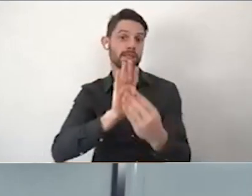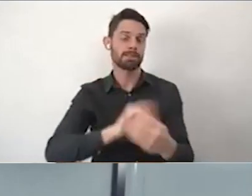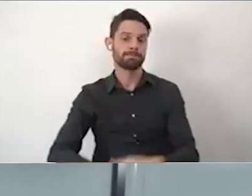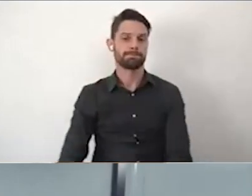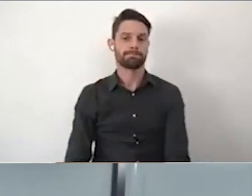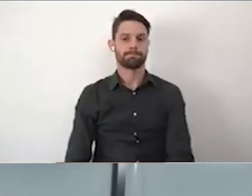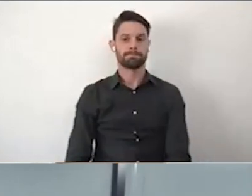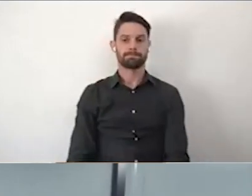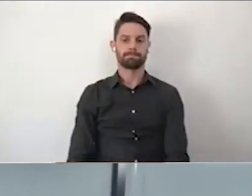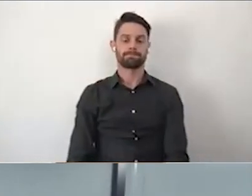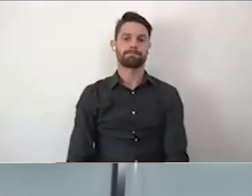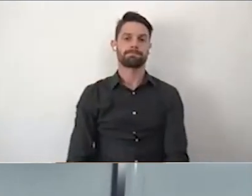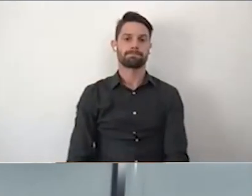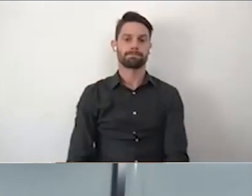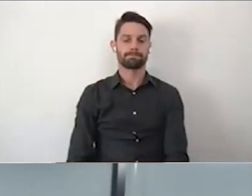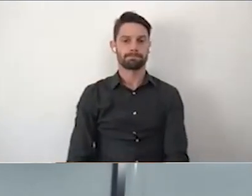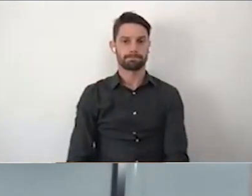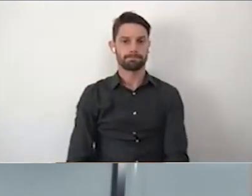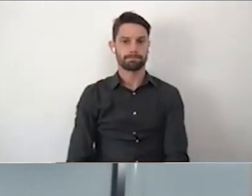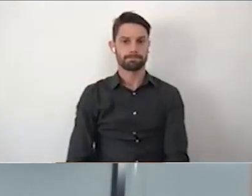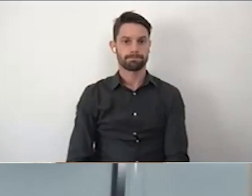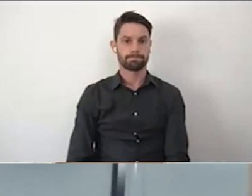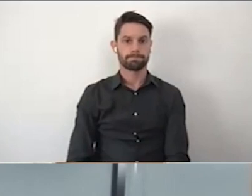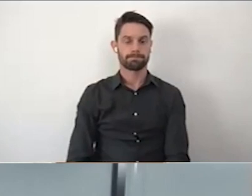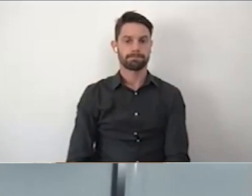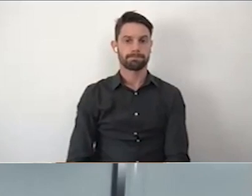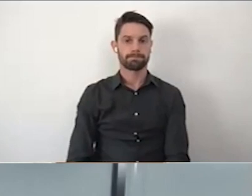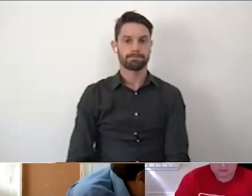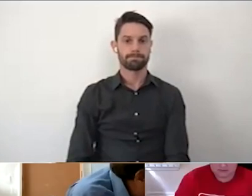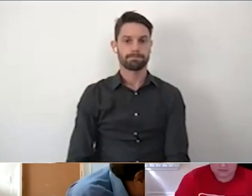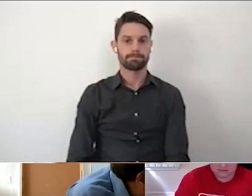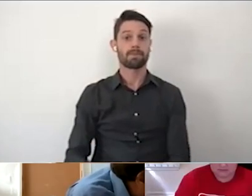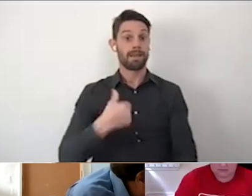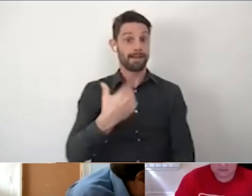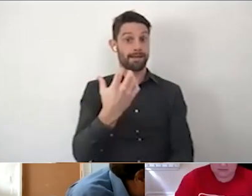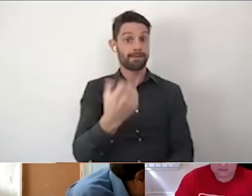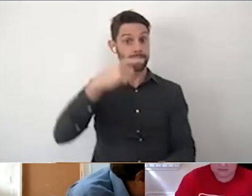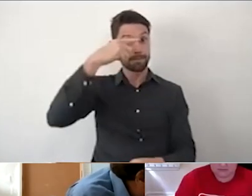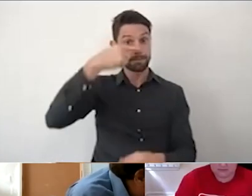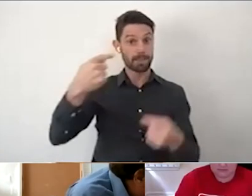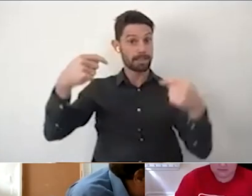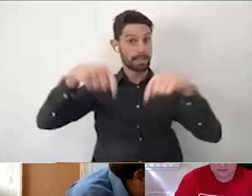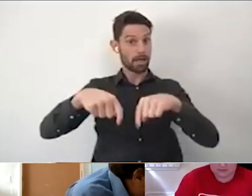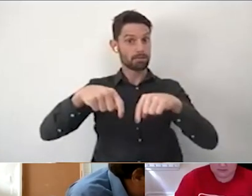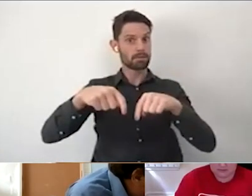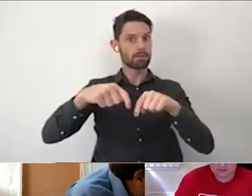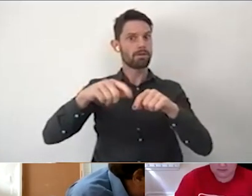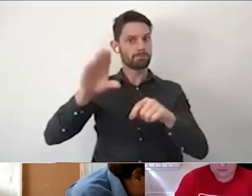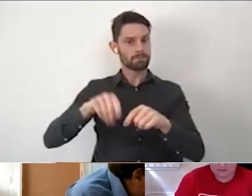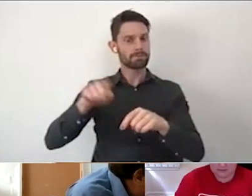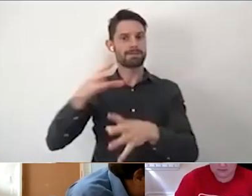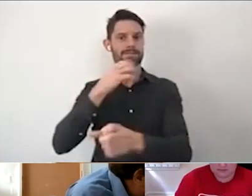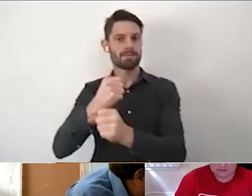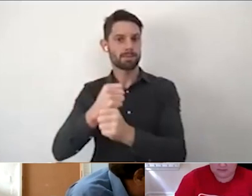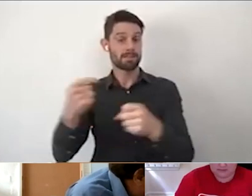We have both parliamentary representatives and the disability community online today and we know the issue of independent assessments